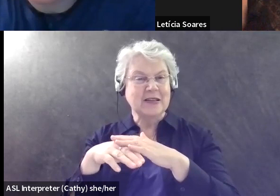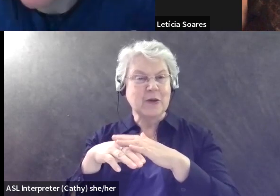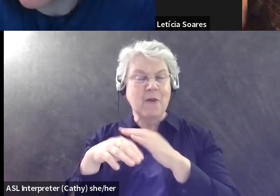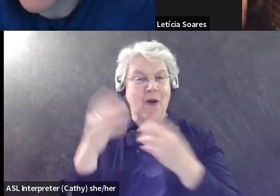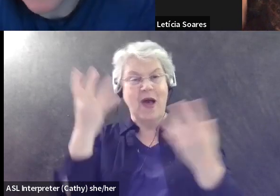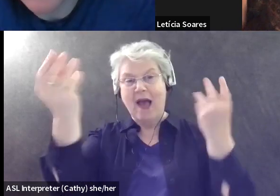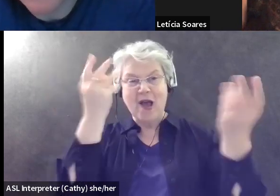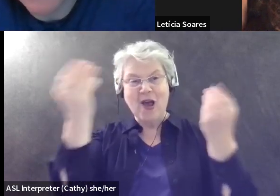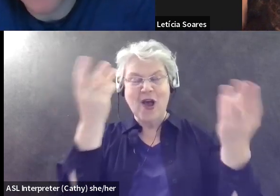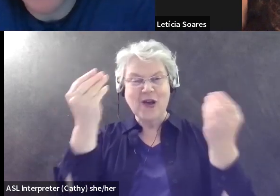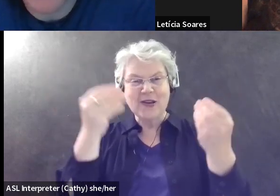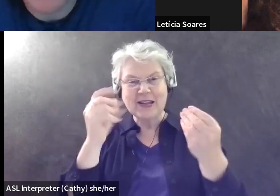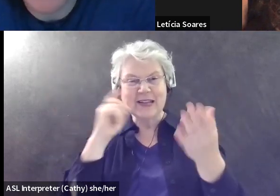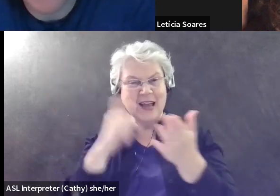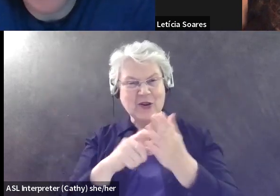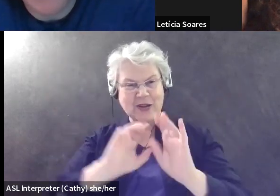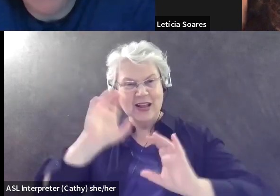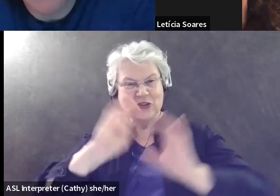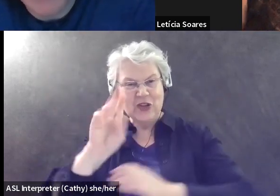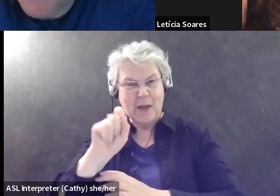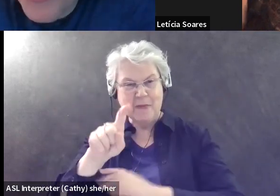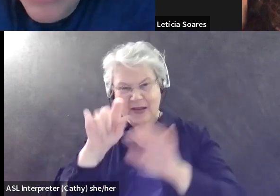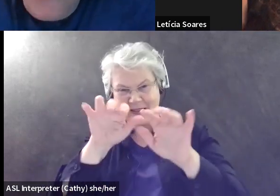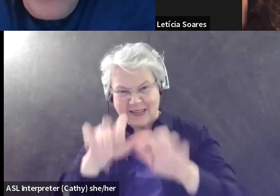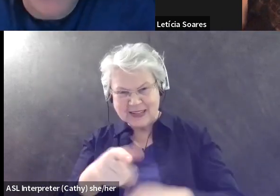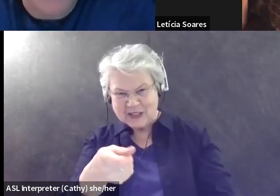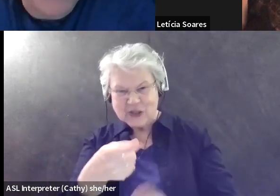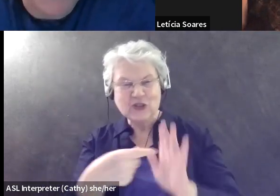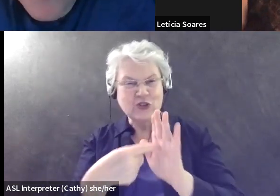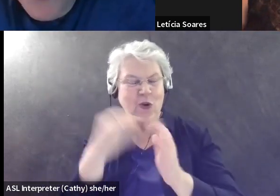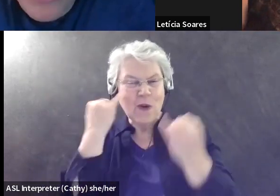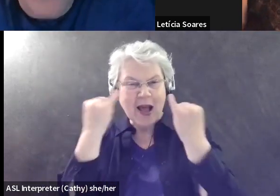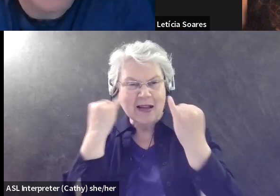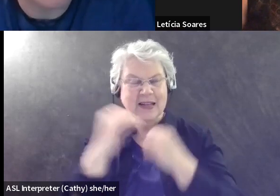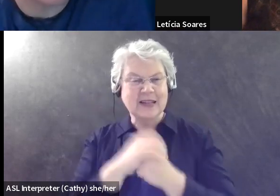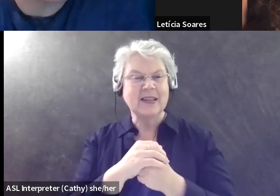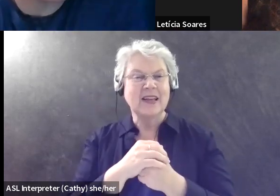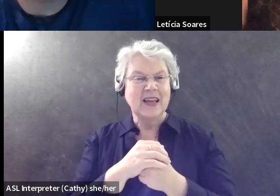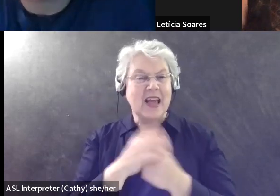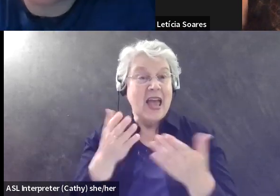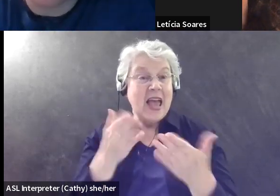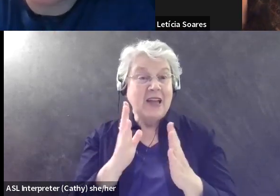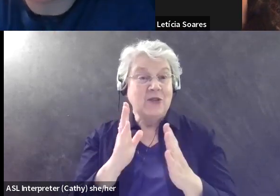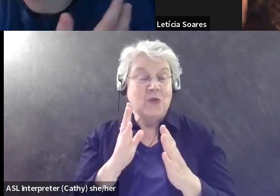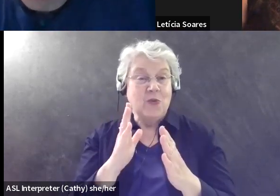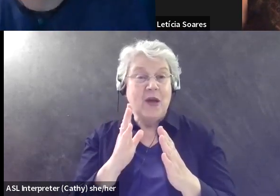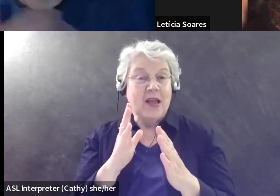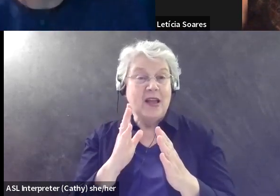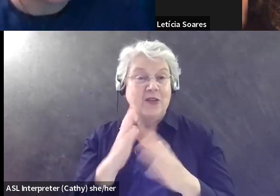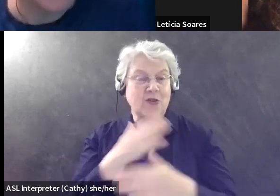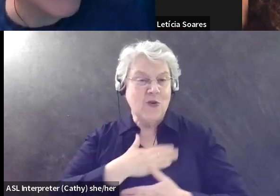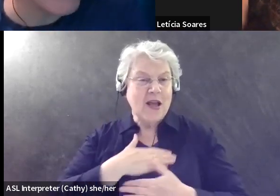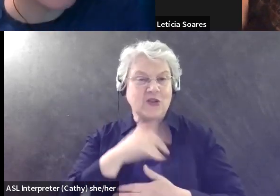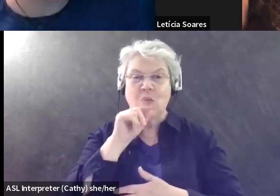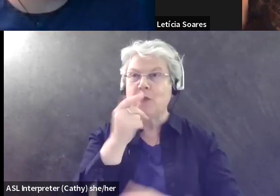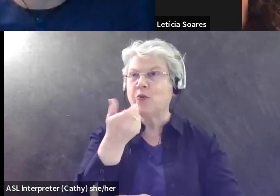Yeah. Not emphasizing the need for binoculars is a really important thing we can do to be more inclusive of folks who bird in different ways or who can't